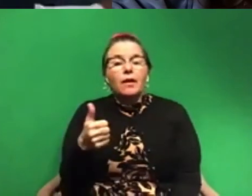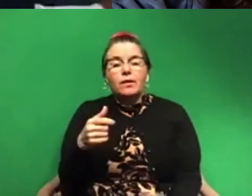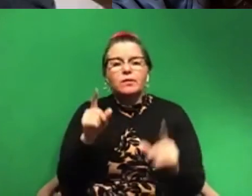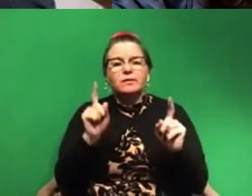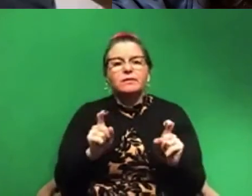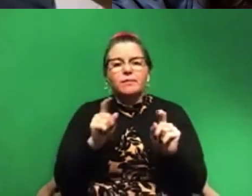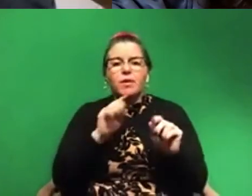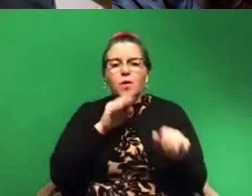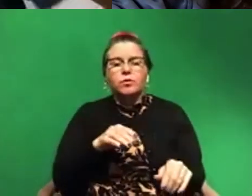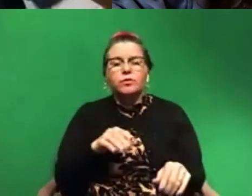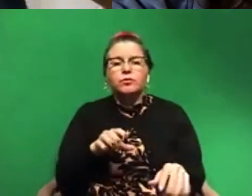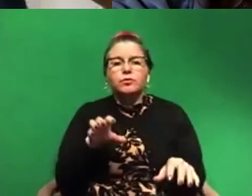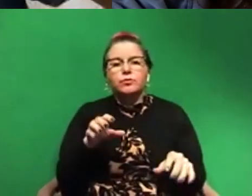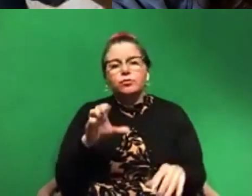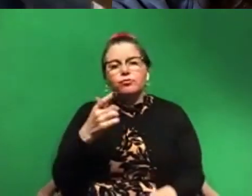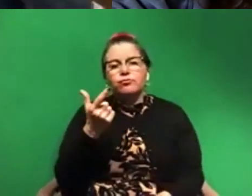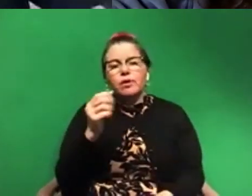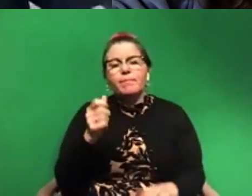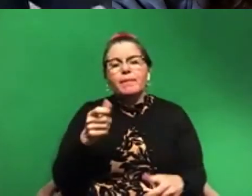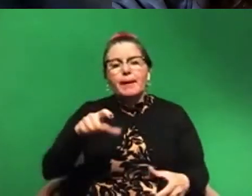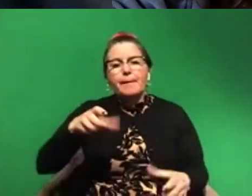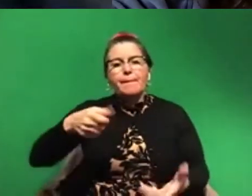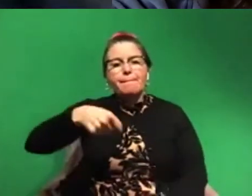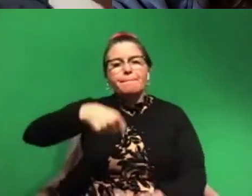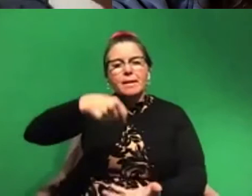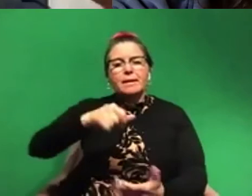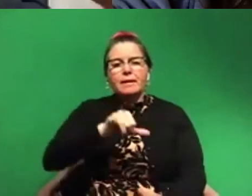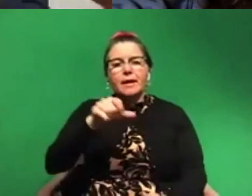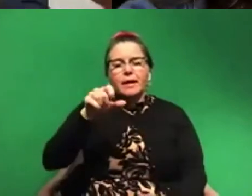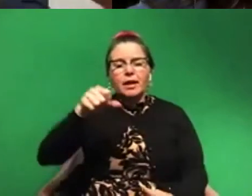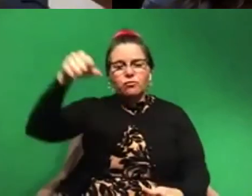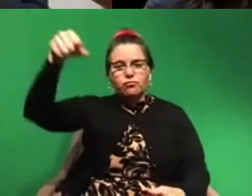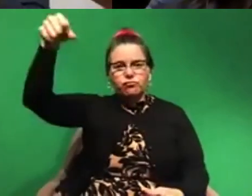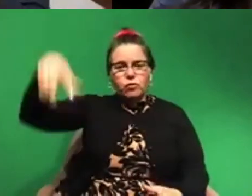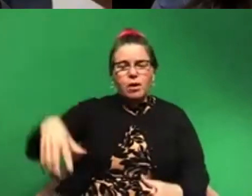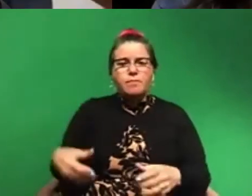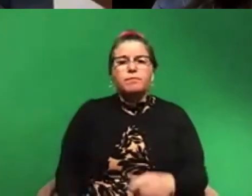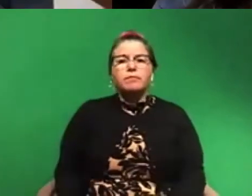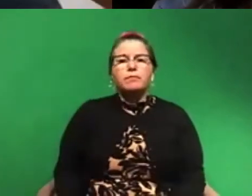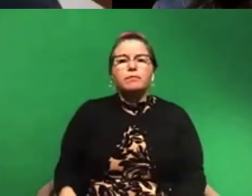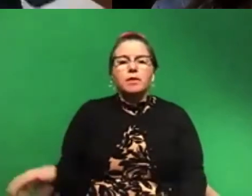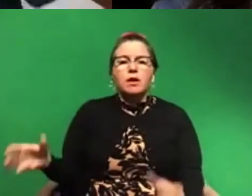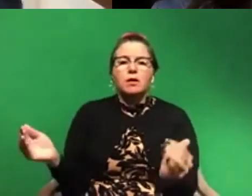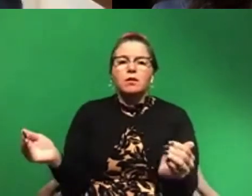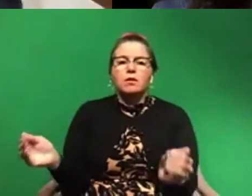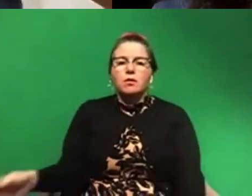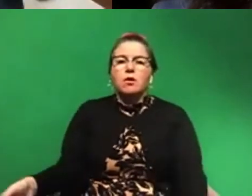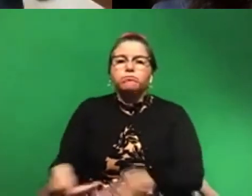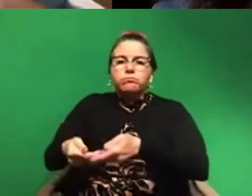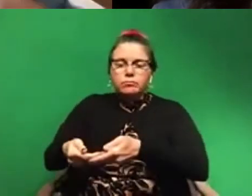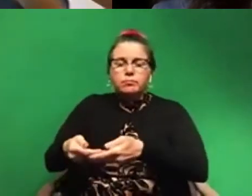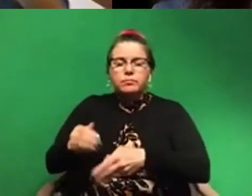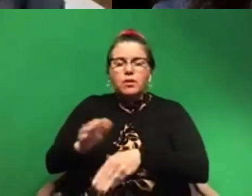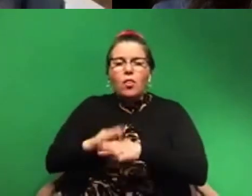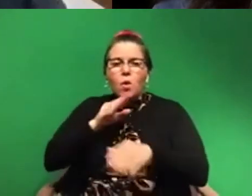-like things that will, you can drop off the ship and then close on the seabed and grab a bunch of mud that you can then bring up.